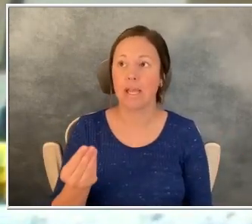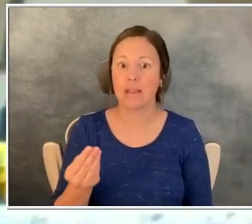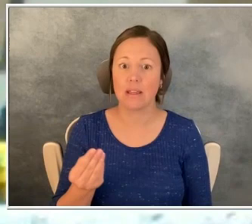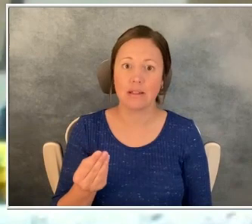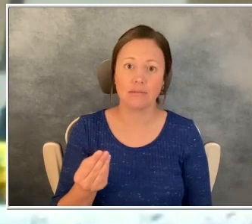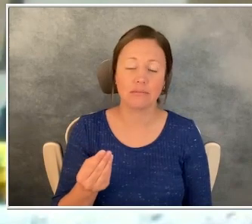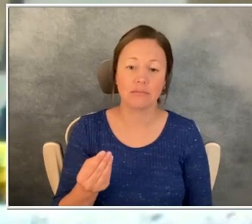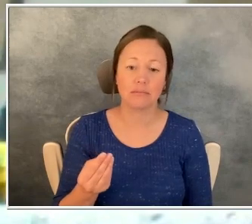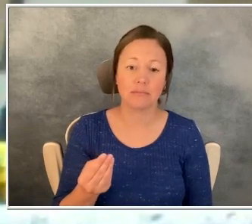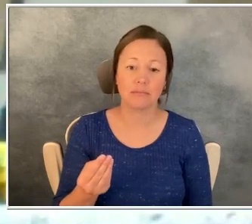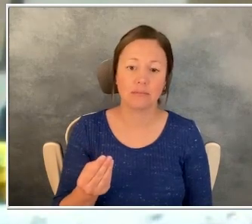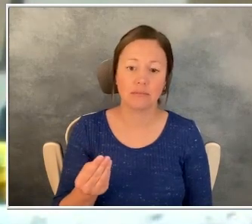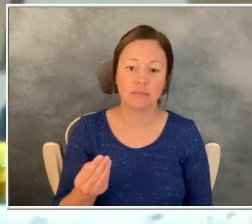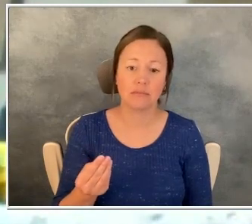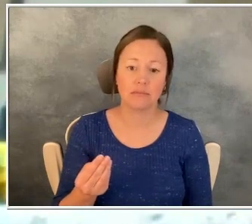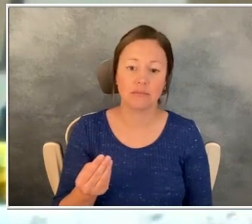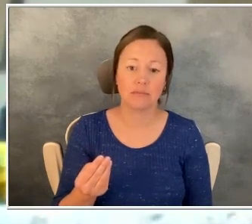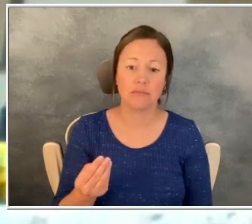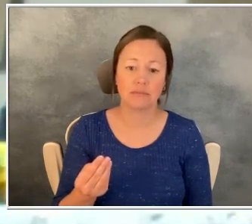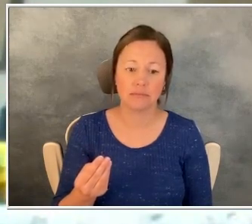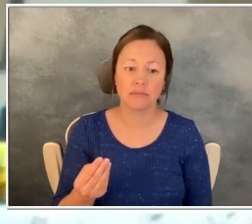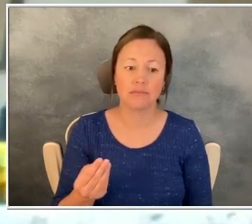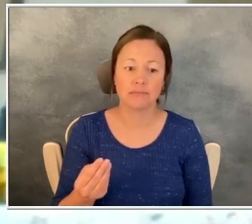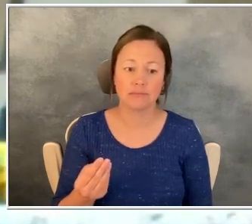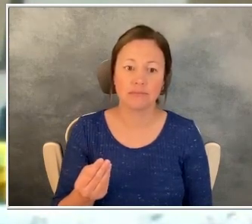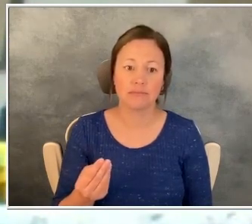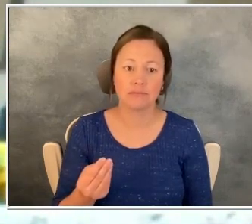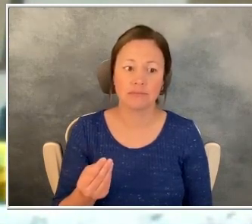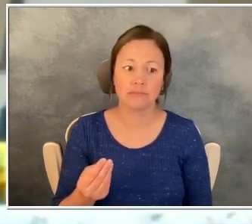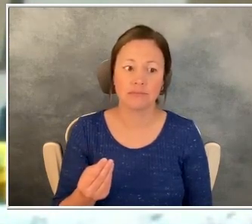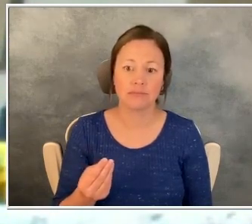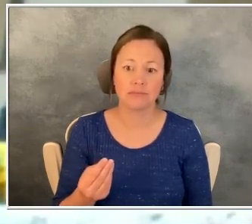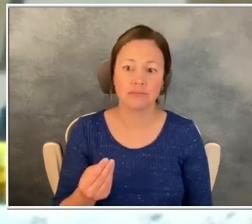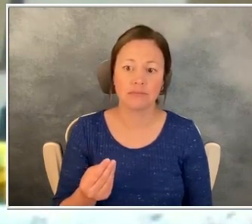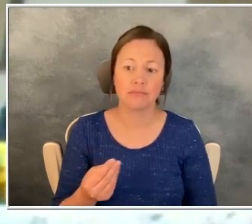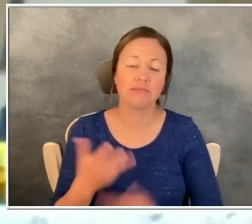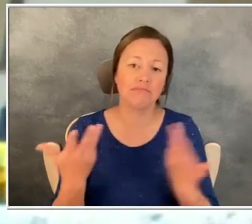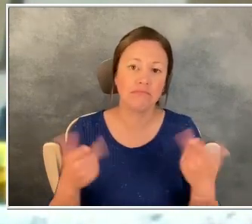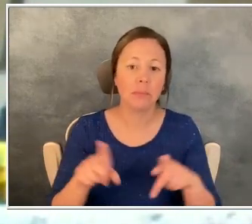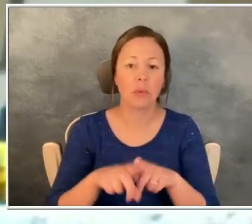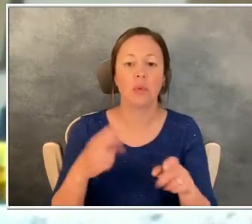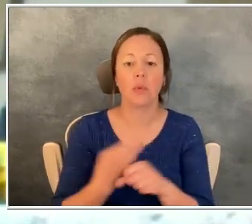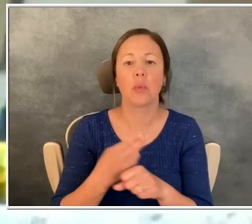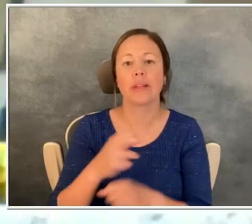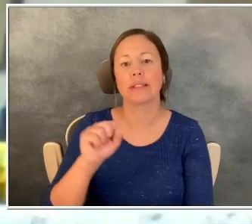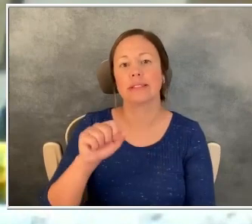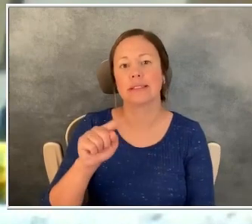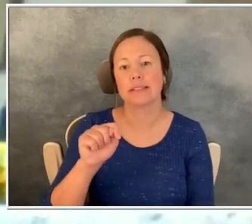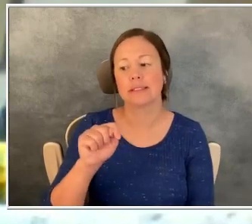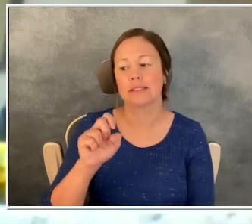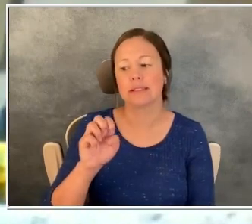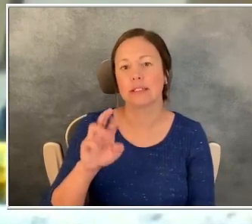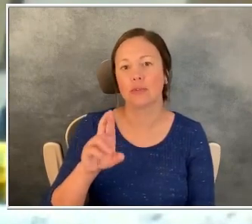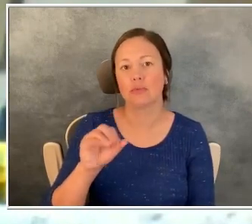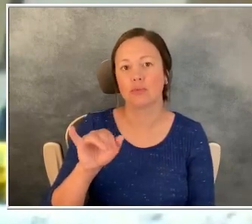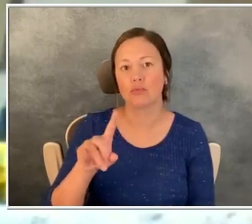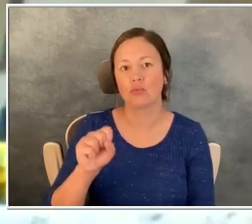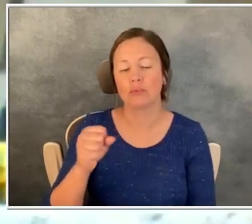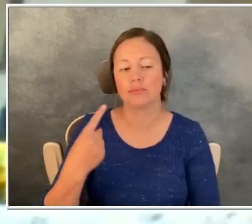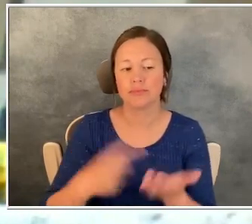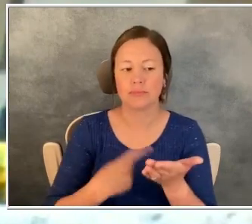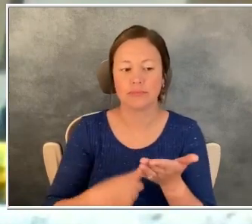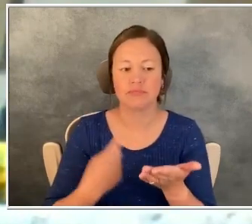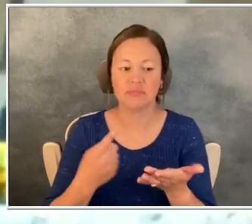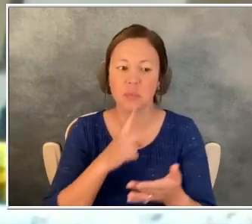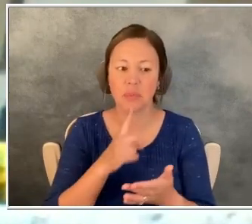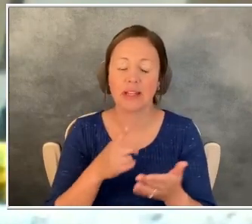But it's, it's kind of, I take steroids too for some of the problems and it's a little bit